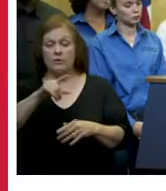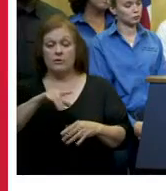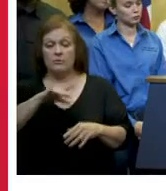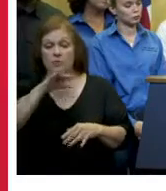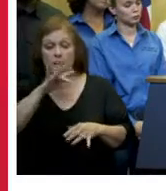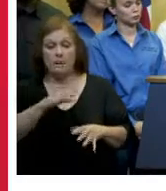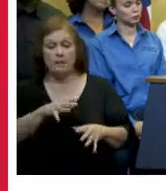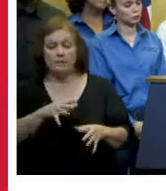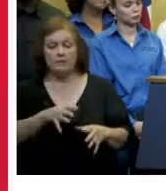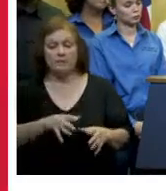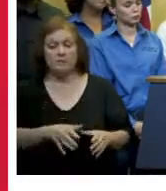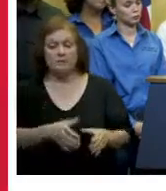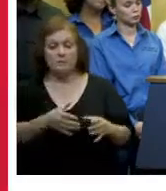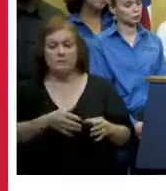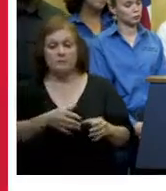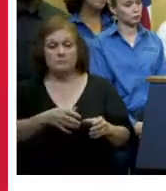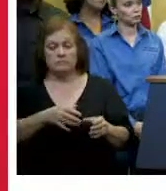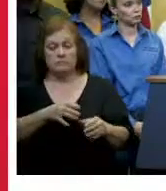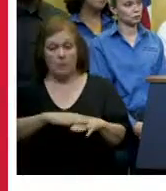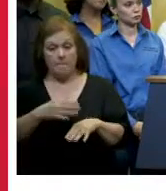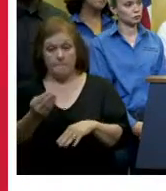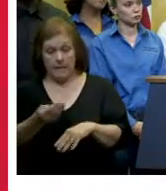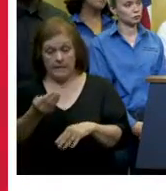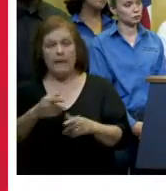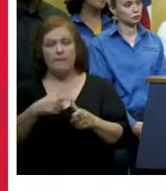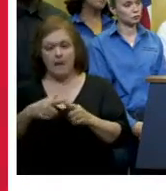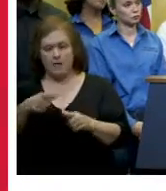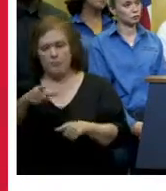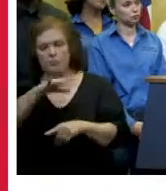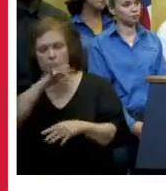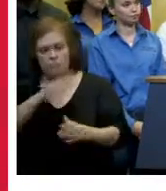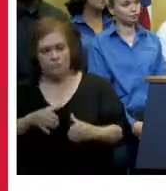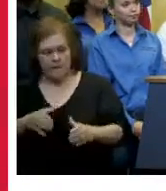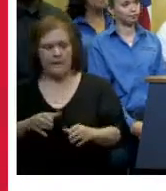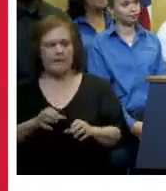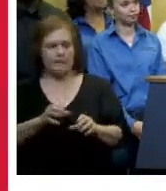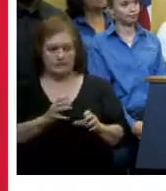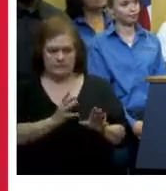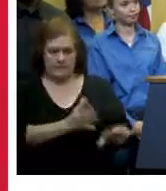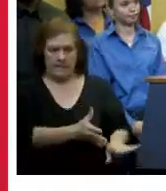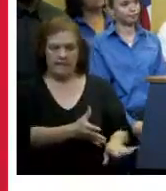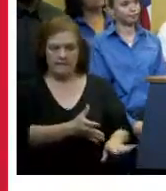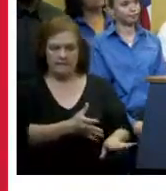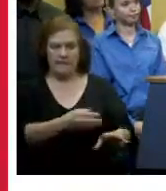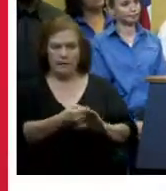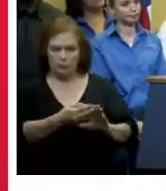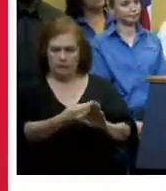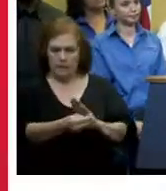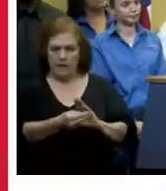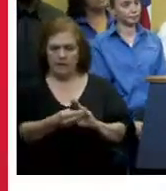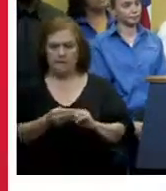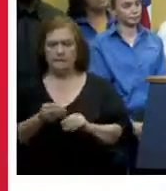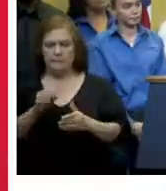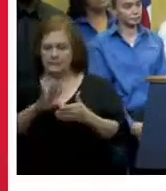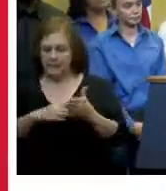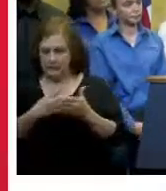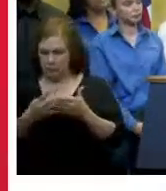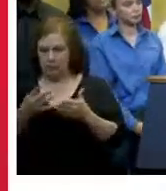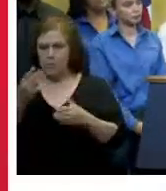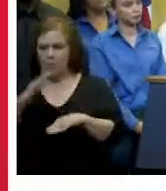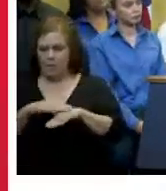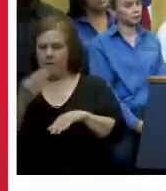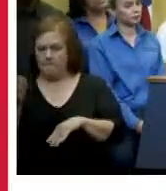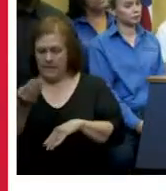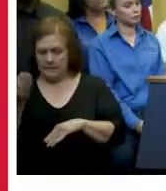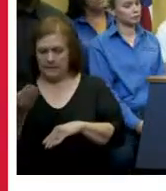that's when you put your debris out please please work with us listen to the reports that are given we